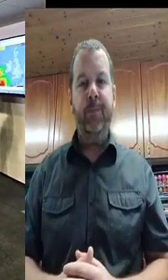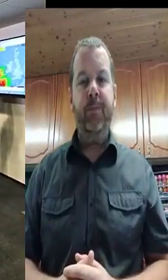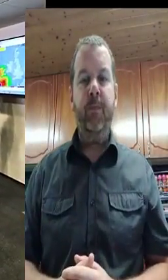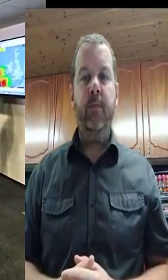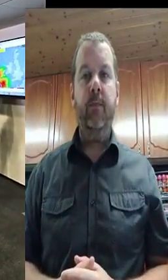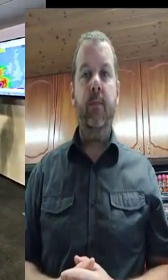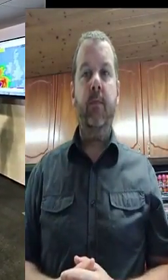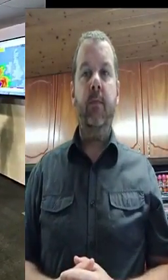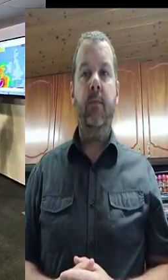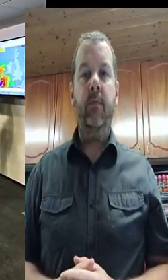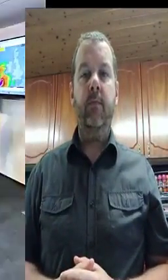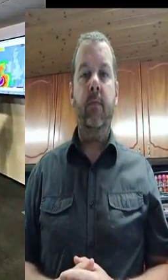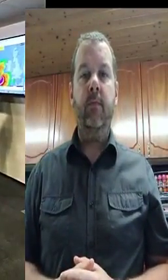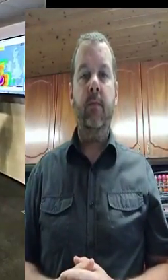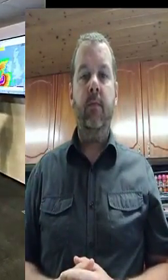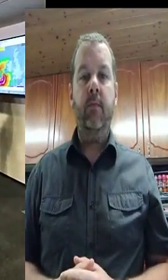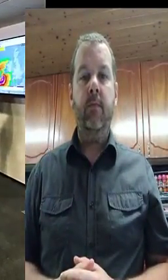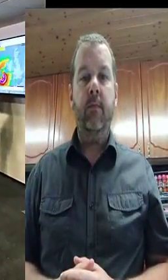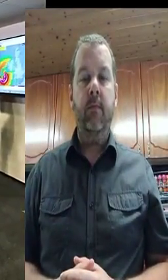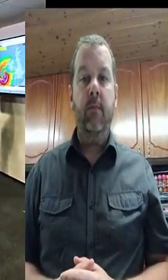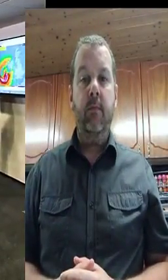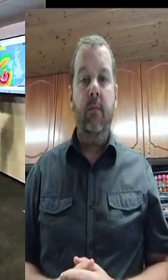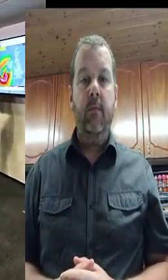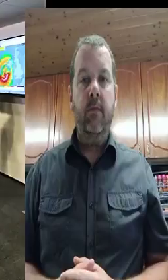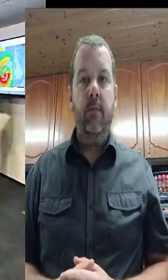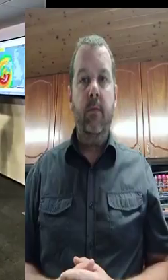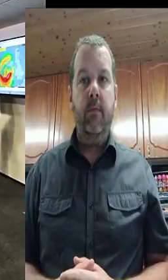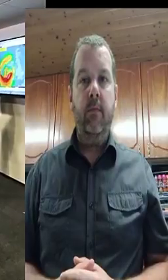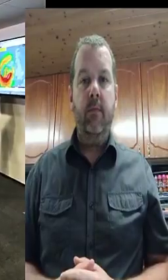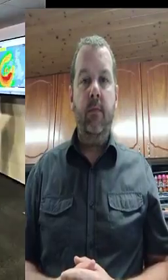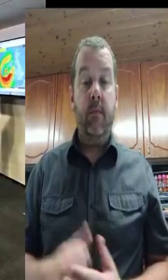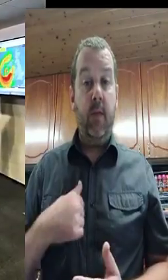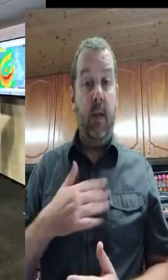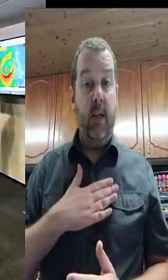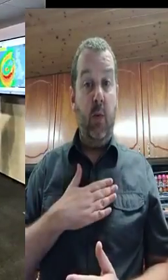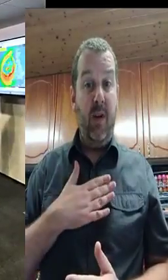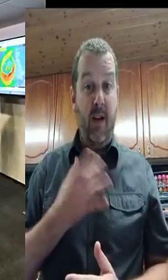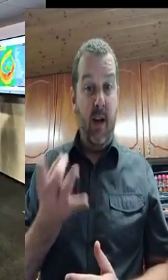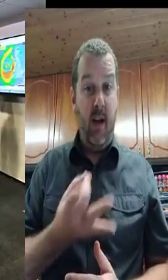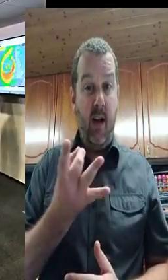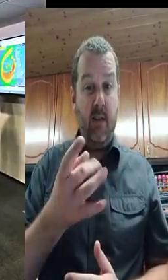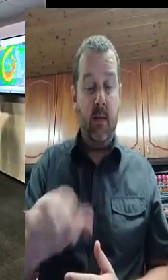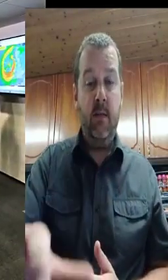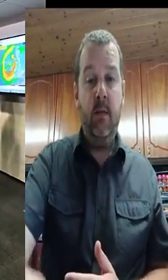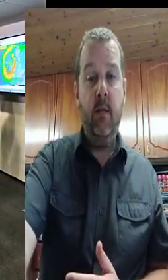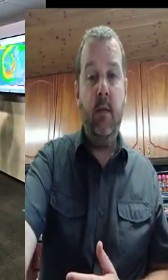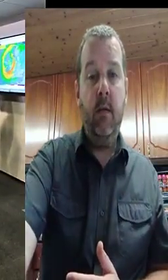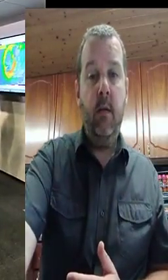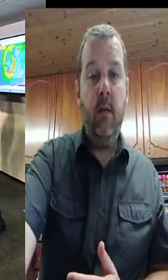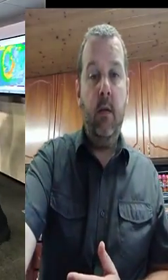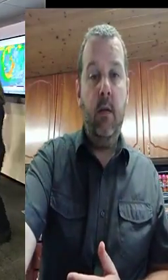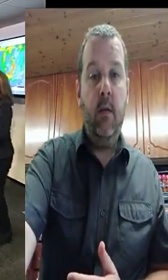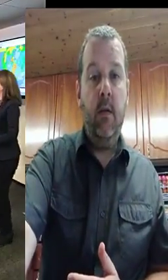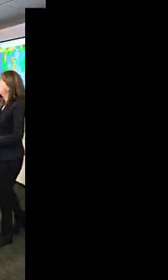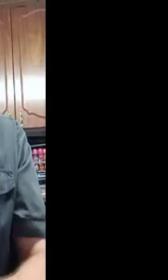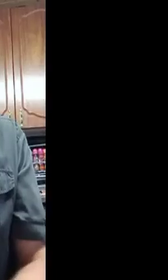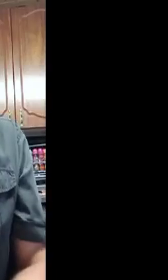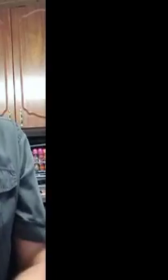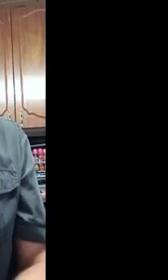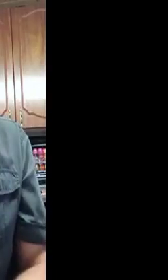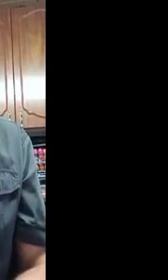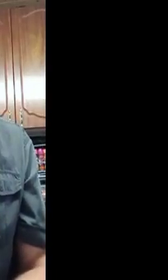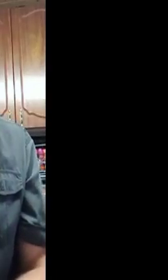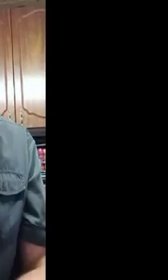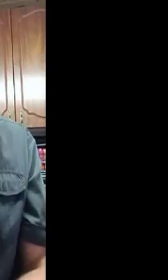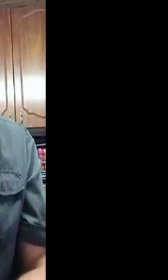of the rain would be from Kerry up to Donegal. That's not a 50mm area, but maybe more or maybe less. Just